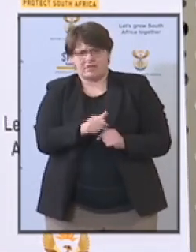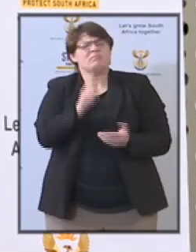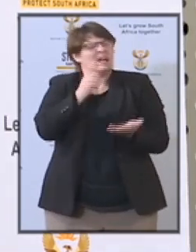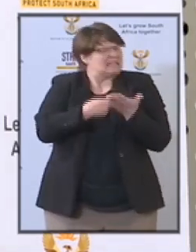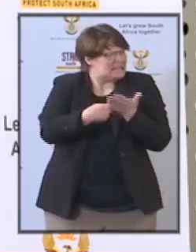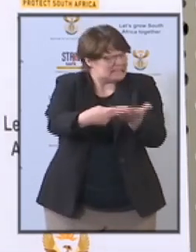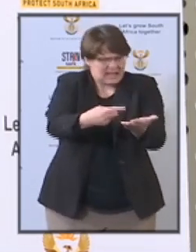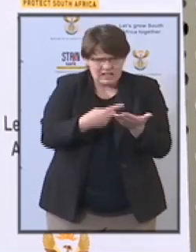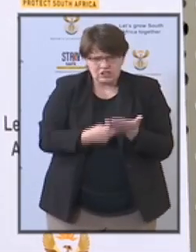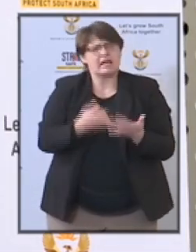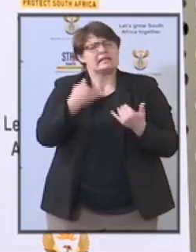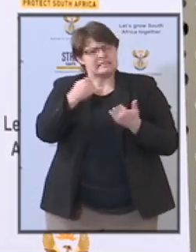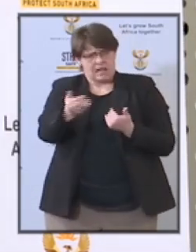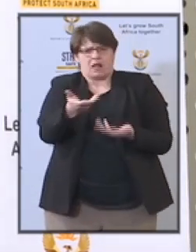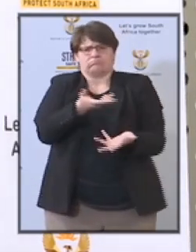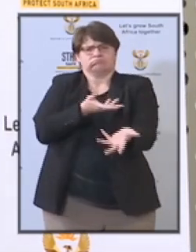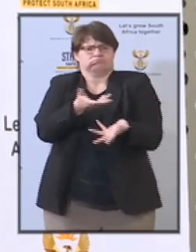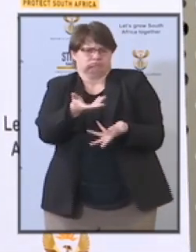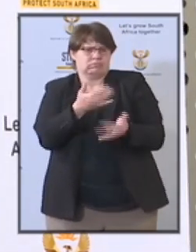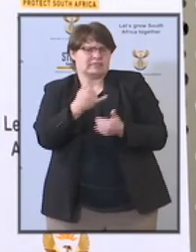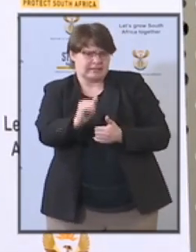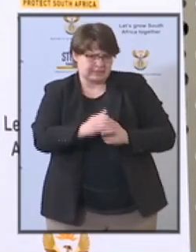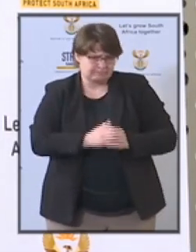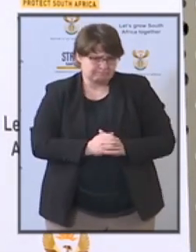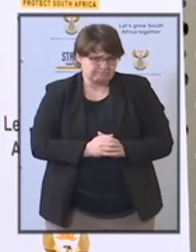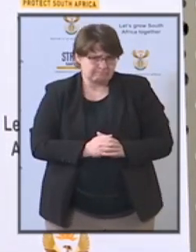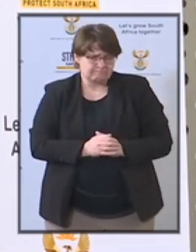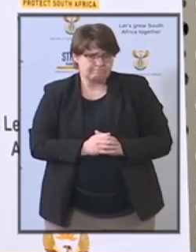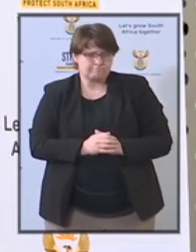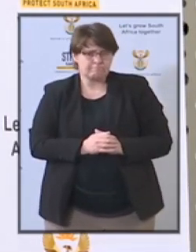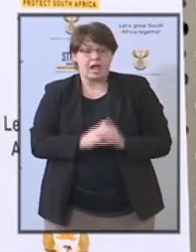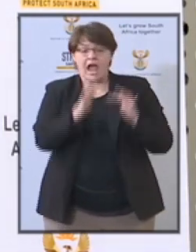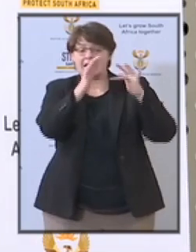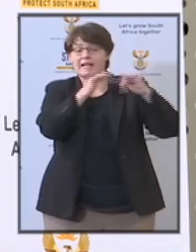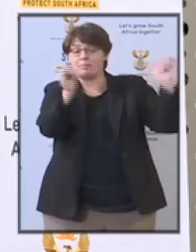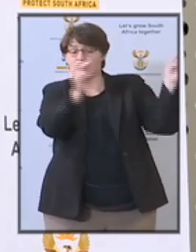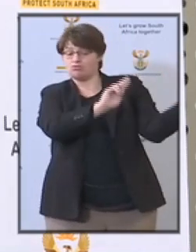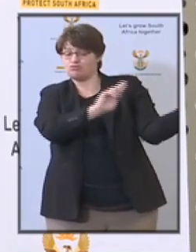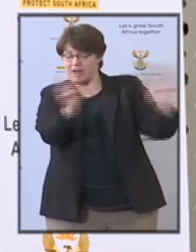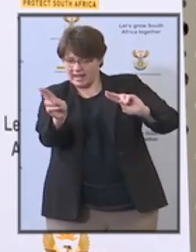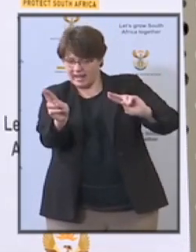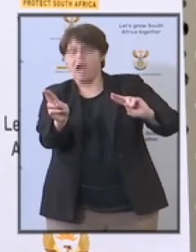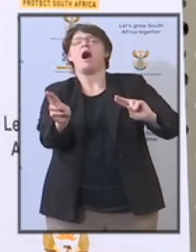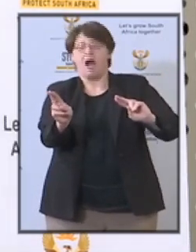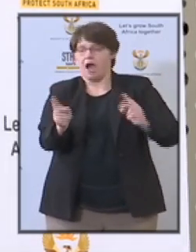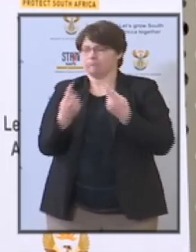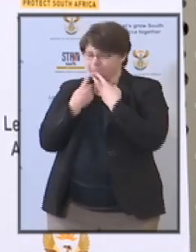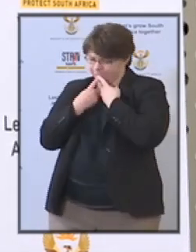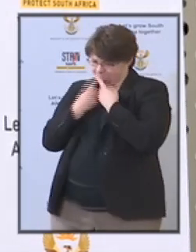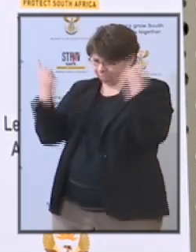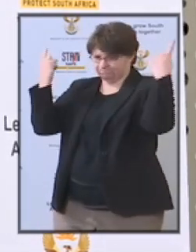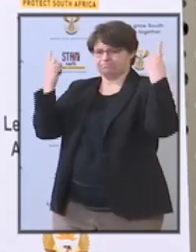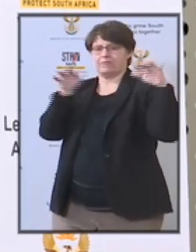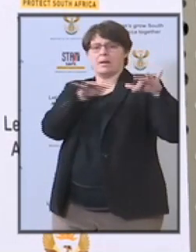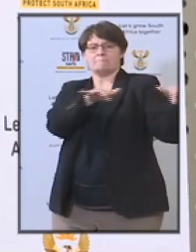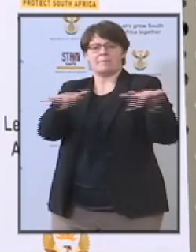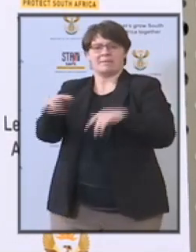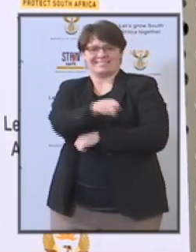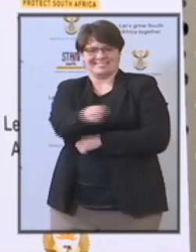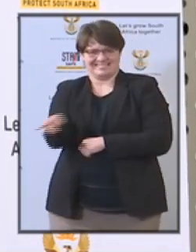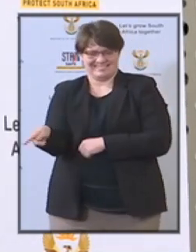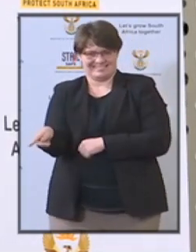is still ongoing and when cabinet is ready we'll be able to tell the public but at this stage